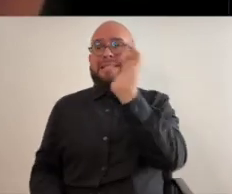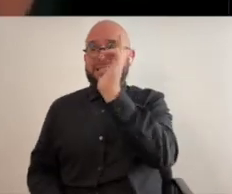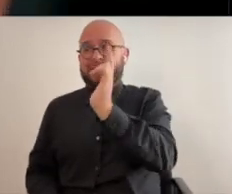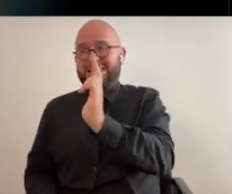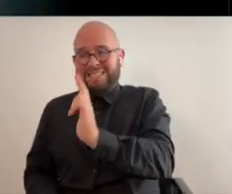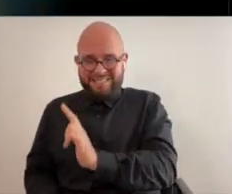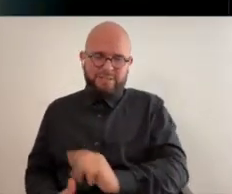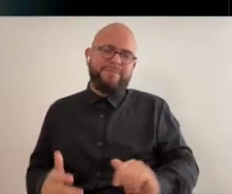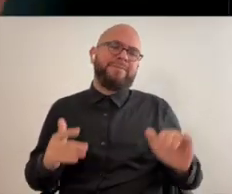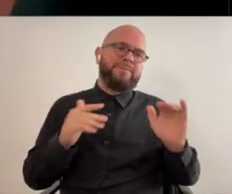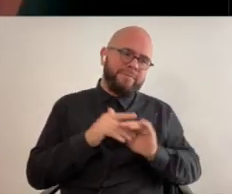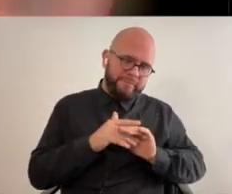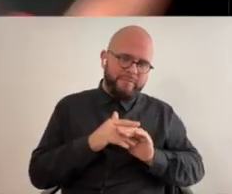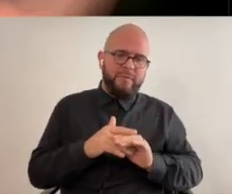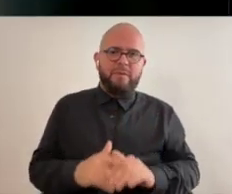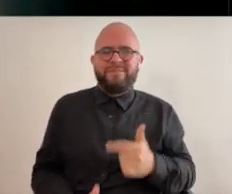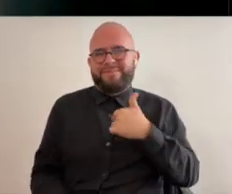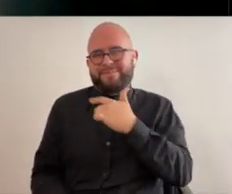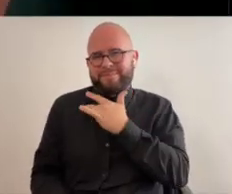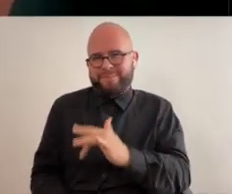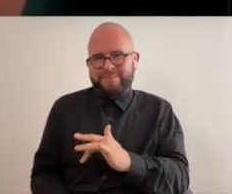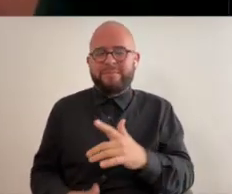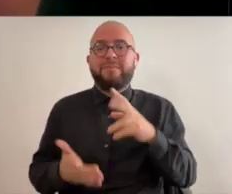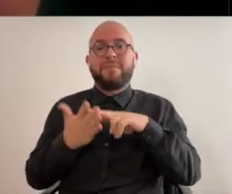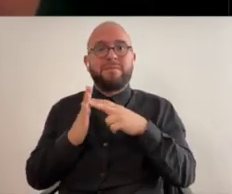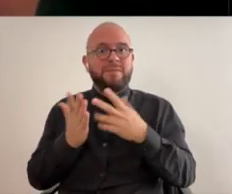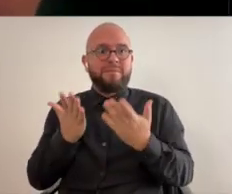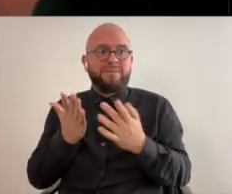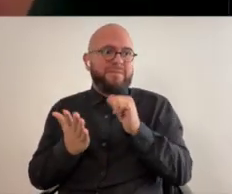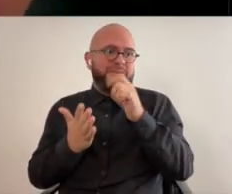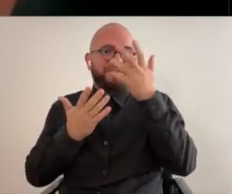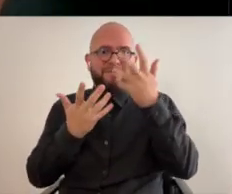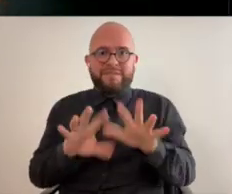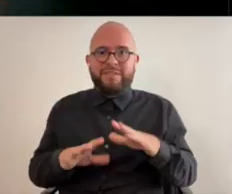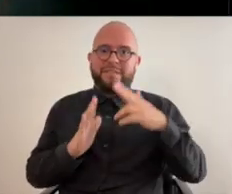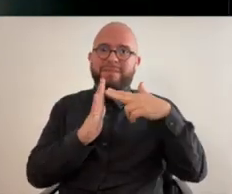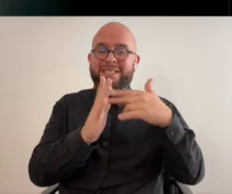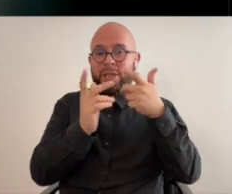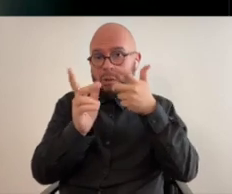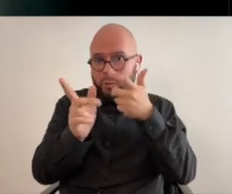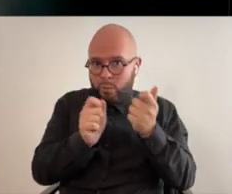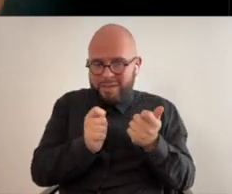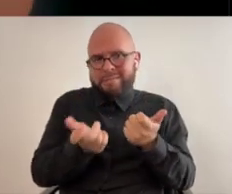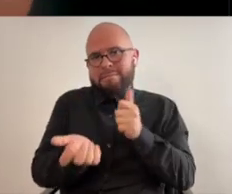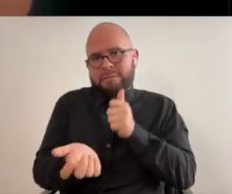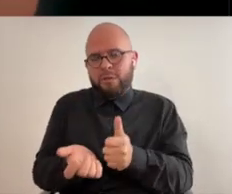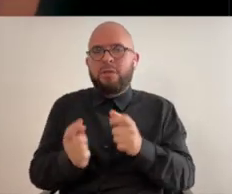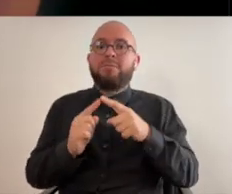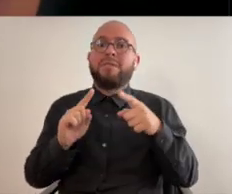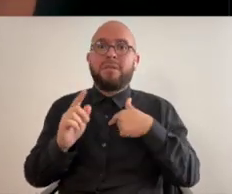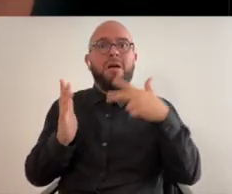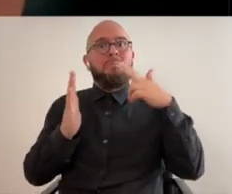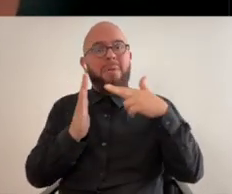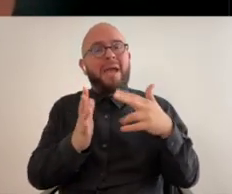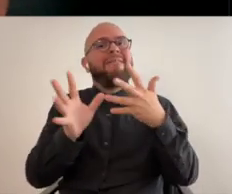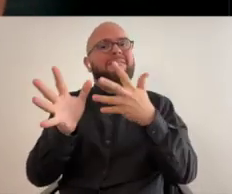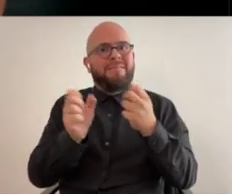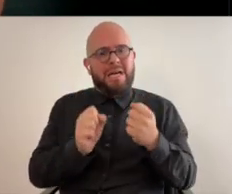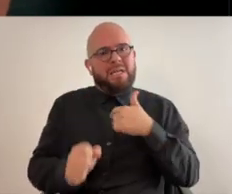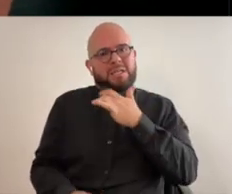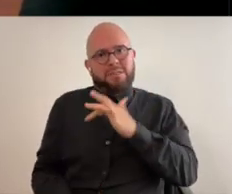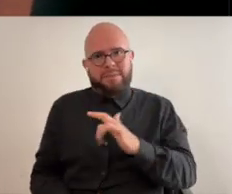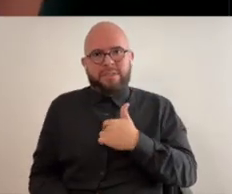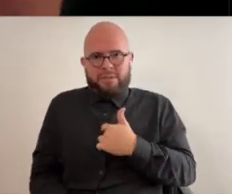then i'll take like a two hour break and then i'll paint in a quick spurt again um so i may not finish the painting quickly